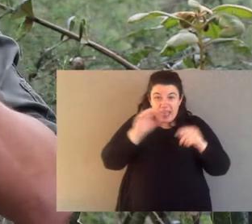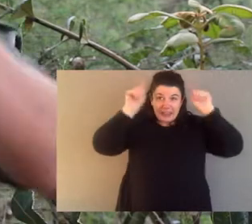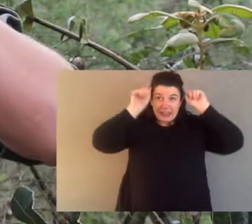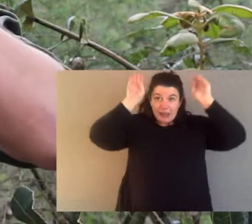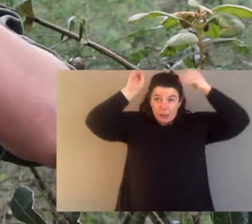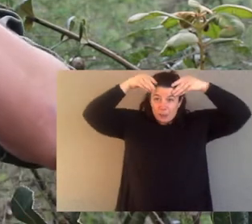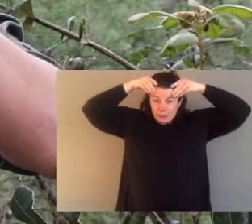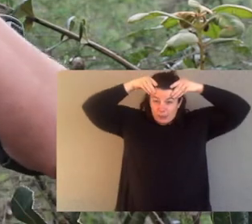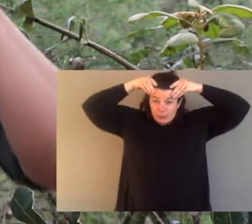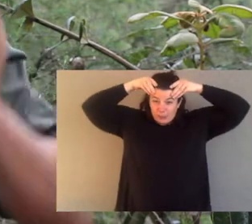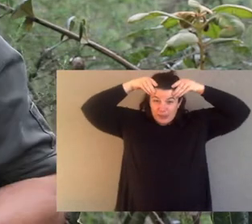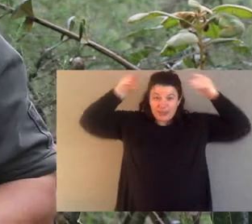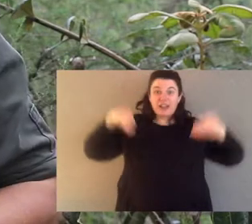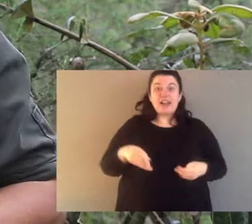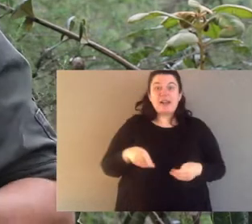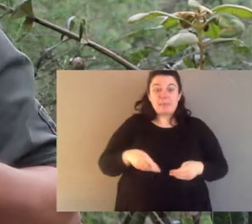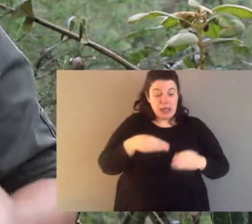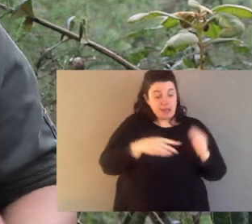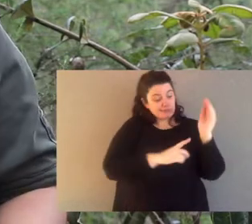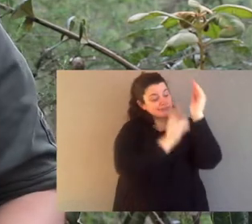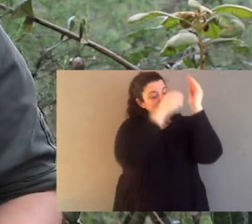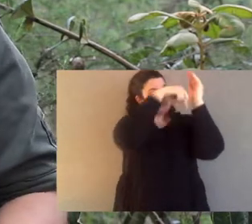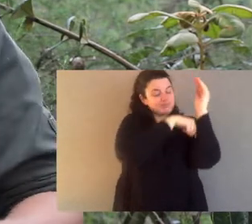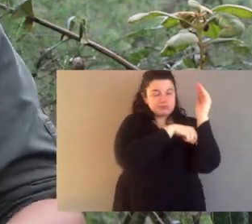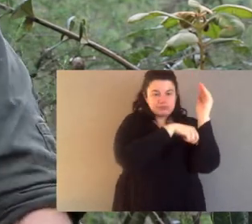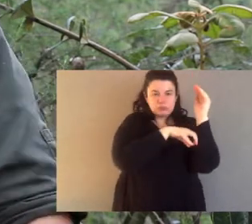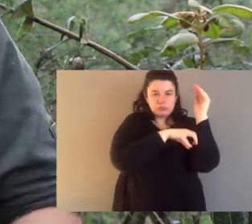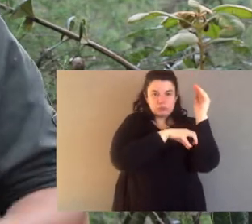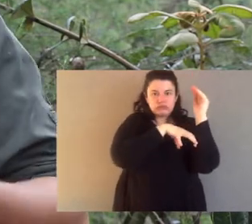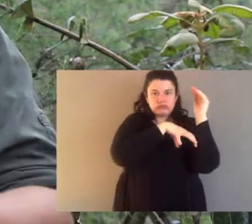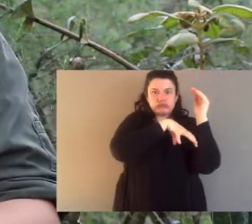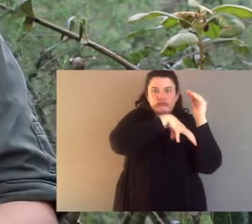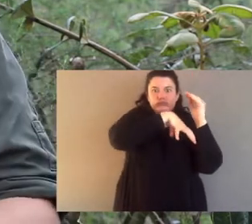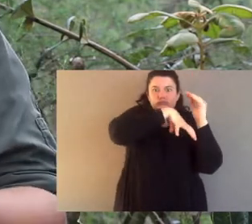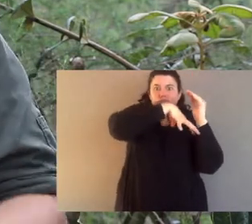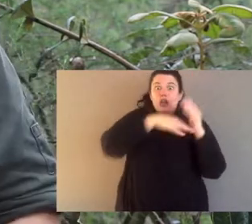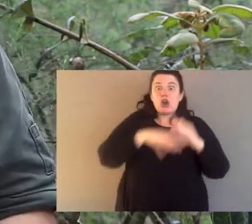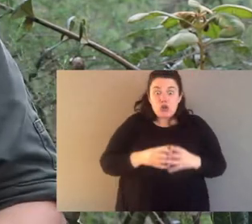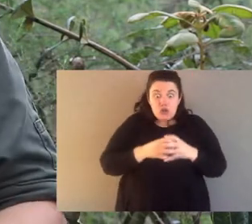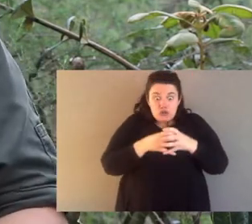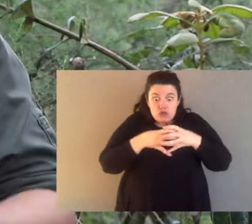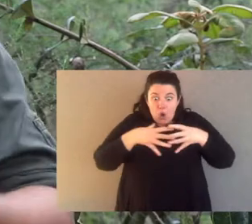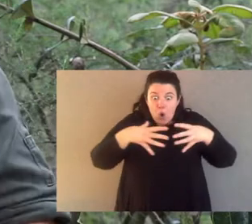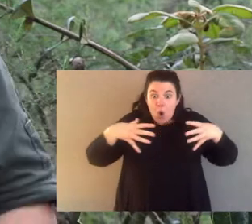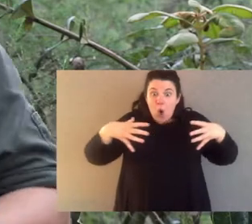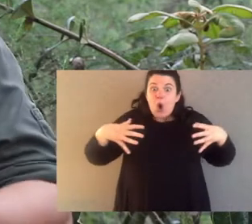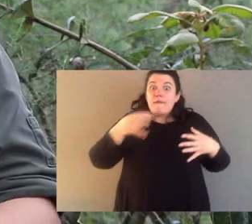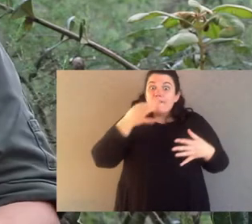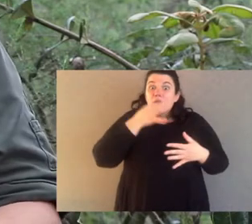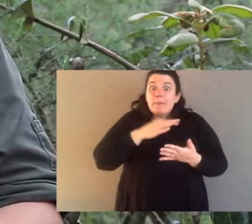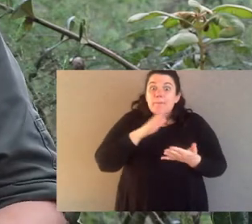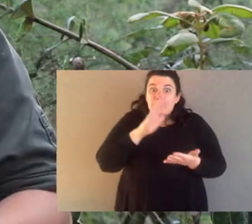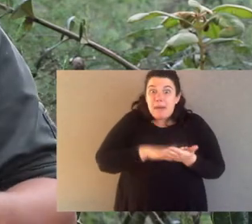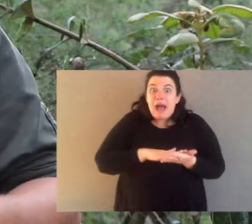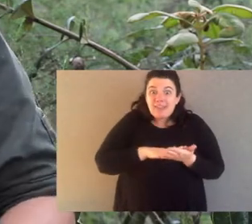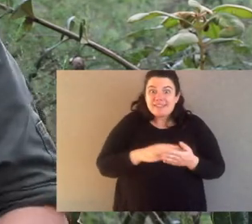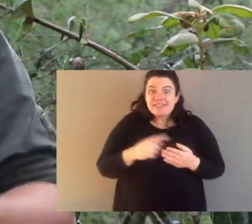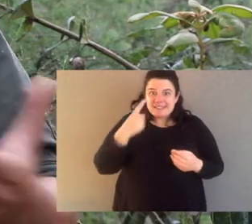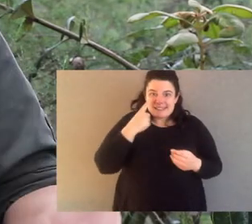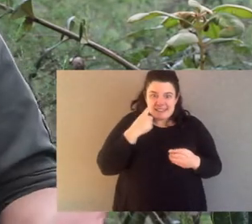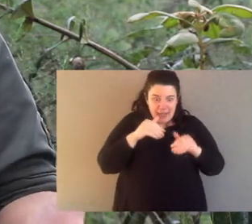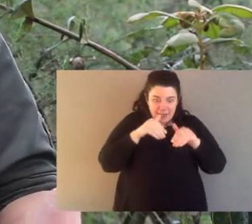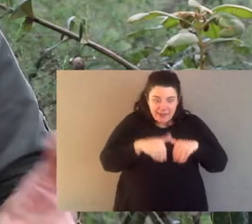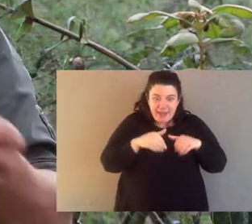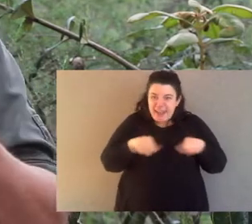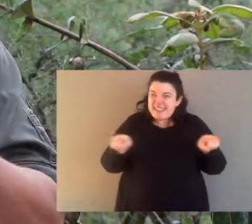covered over by skin. Its ears are folded down onto its head. But inside the pouch, that's where it grows. That's where it develops. And in a few